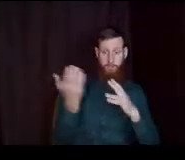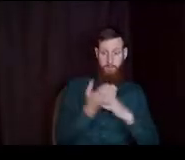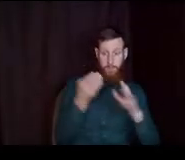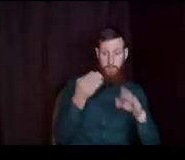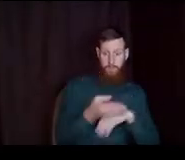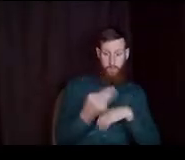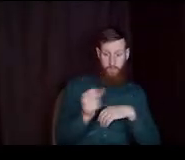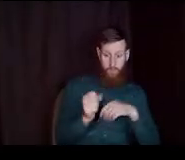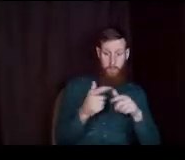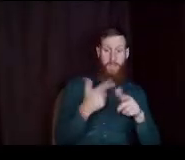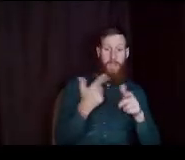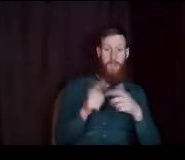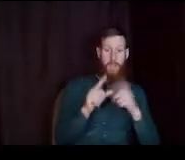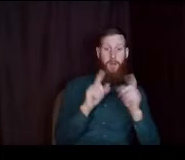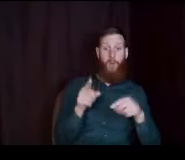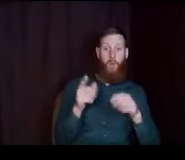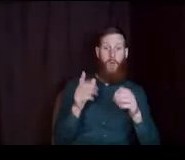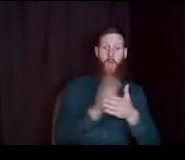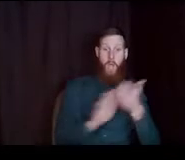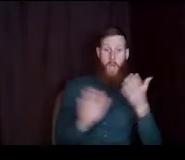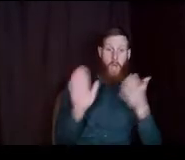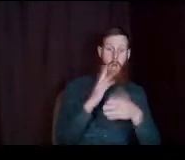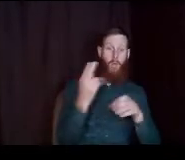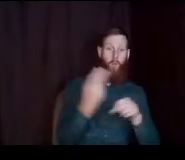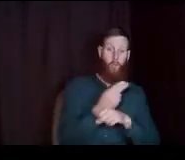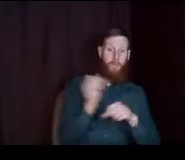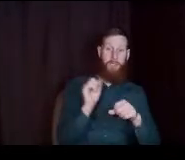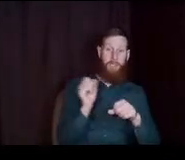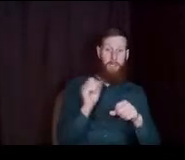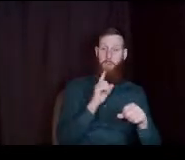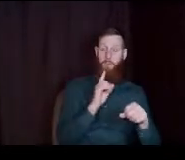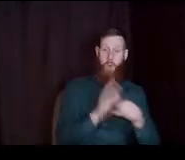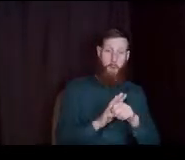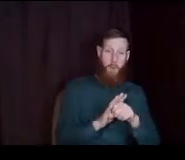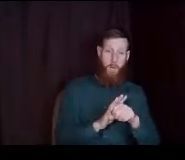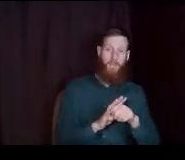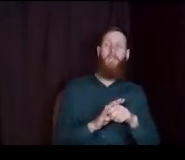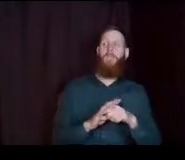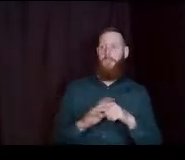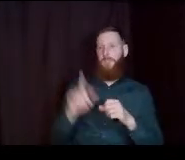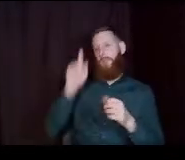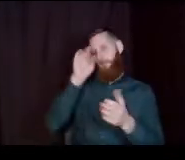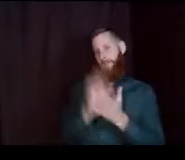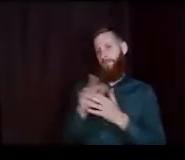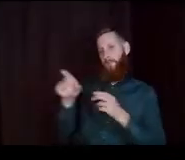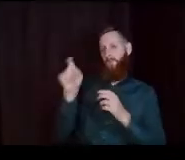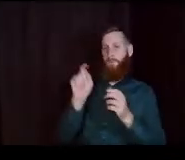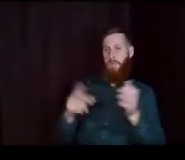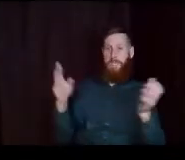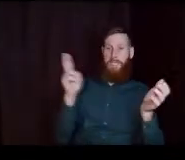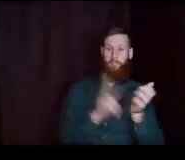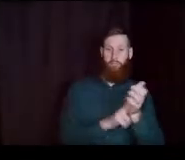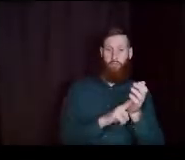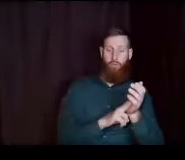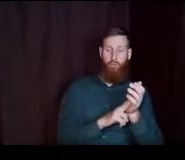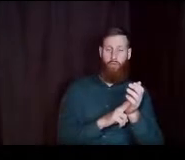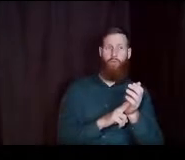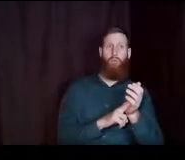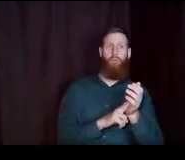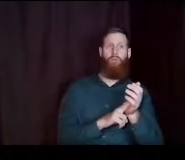and then enroll in college? using the Seattle promise scholarship? I believe you need to enroll. as part of the milestones